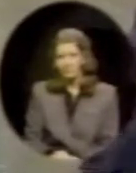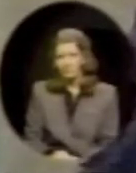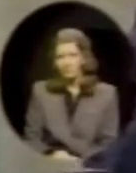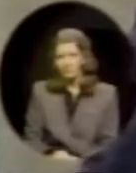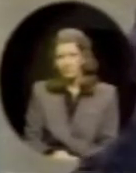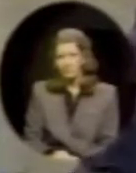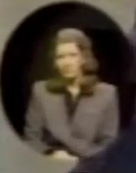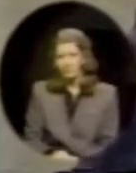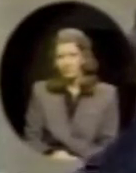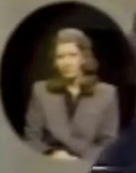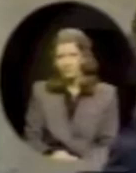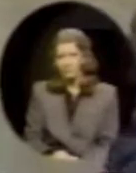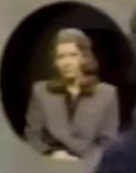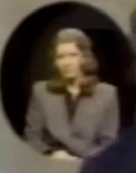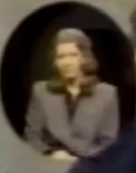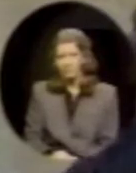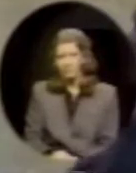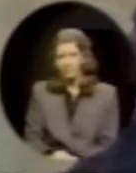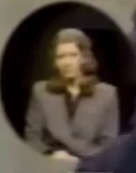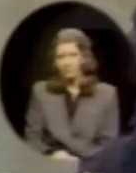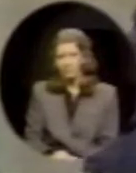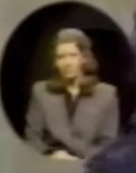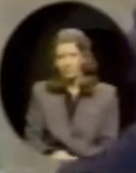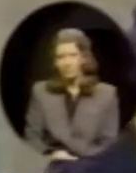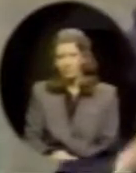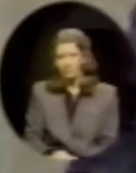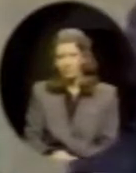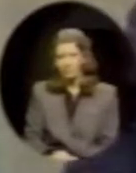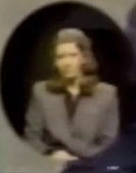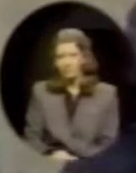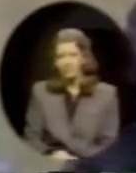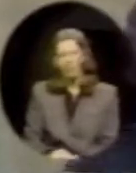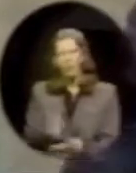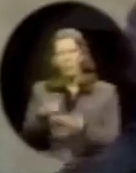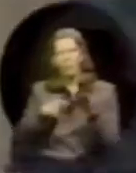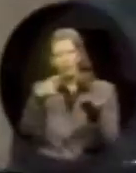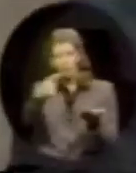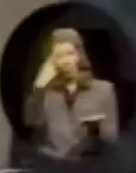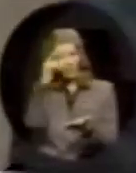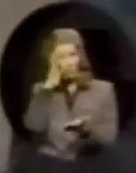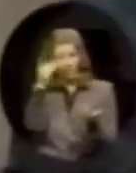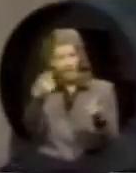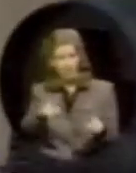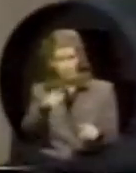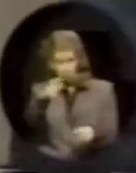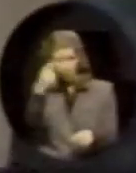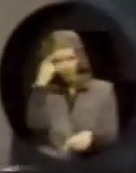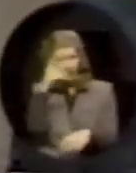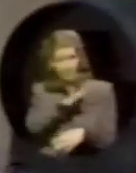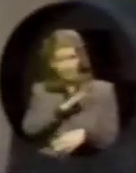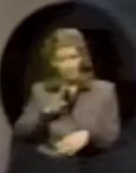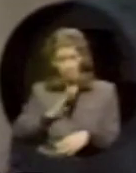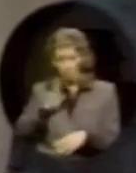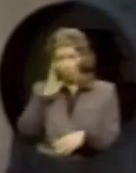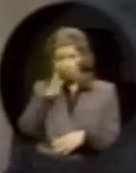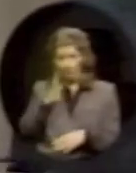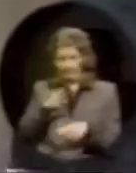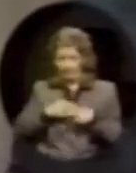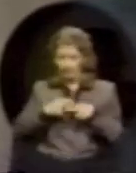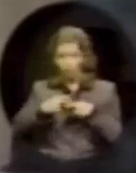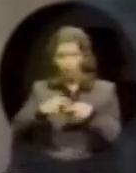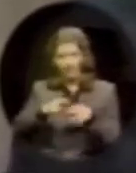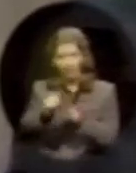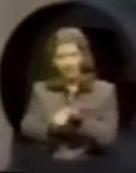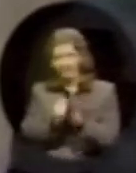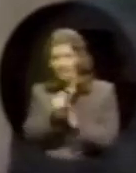ways to modify the composition of the board. What do you think will happen? Do you think the board will, in a short period